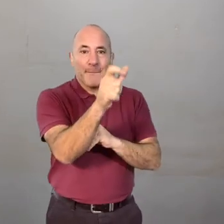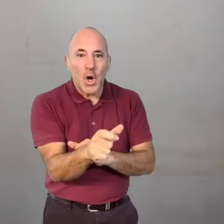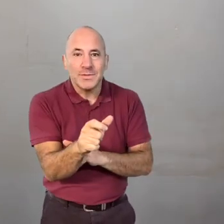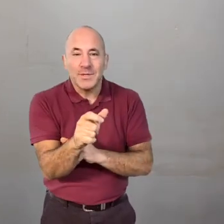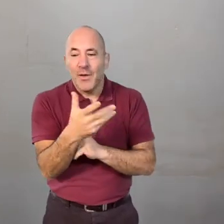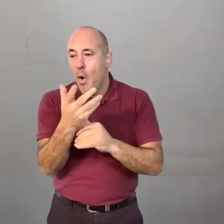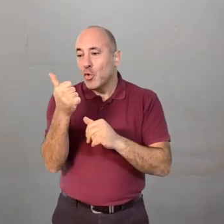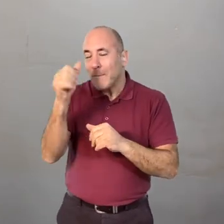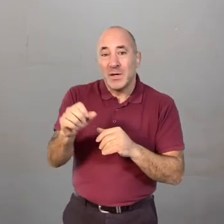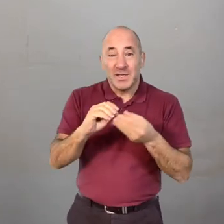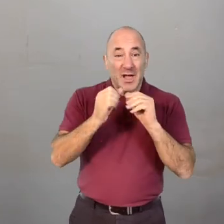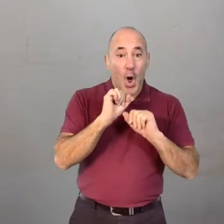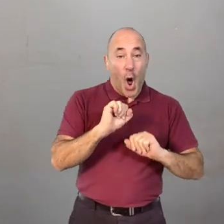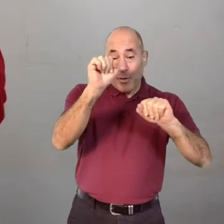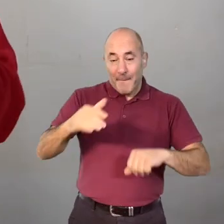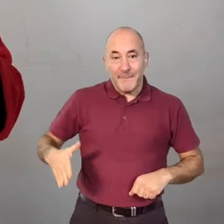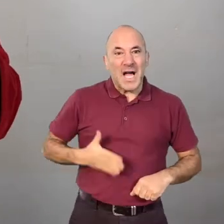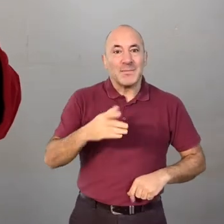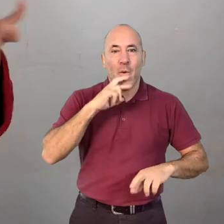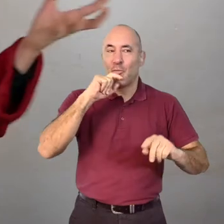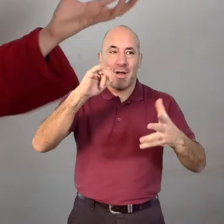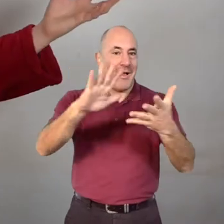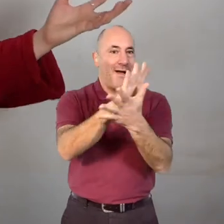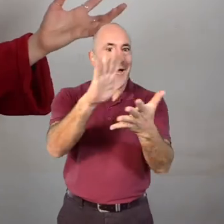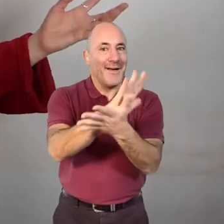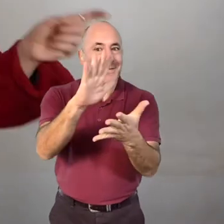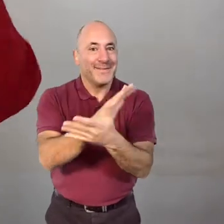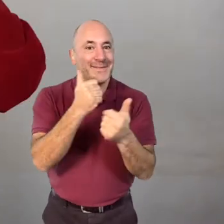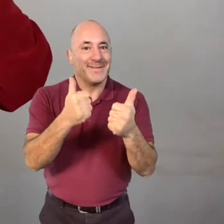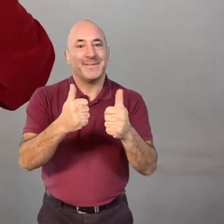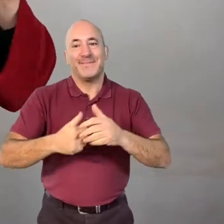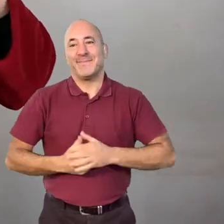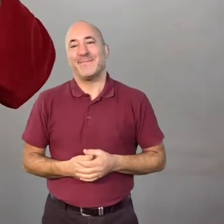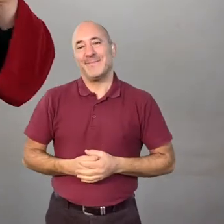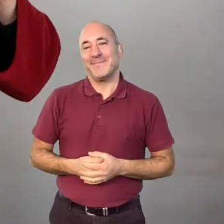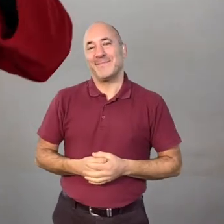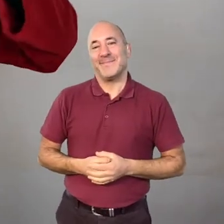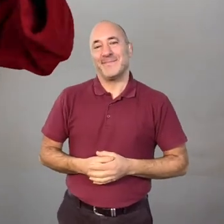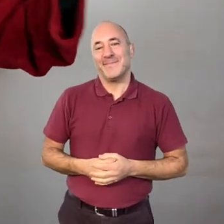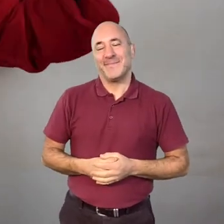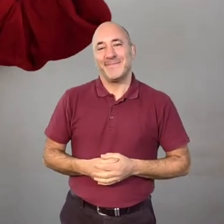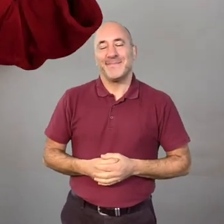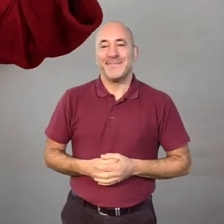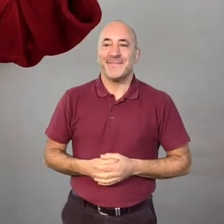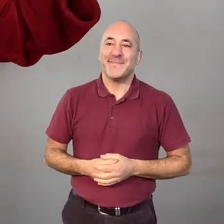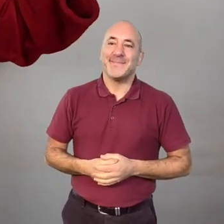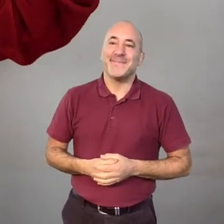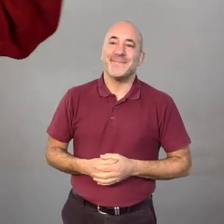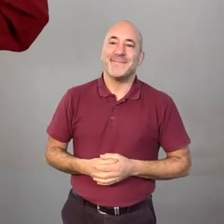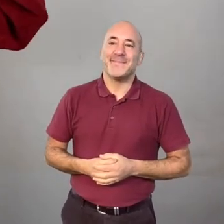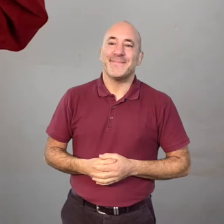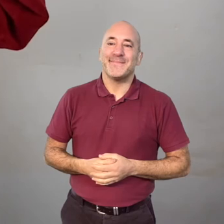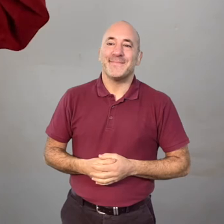experience of creating a villain or indeed your very own pantomime